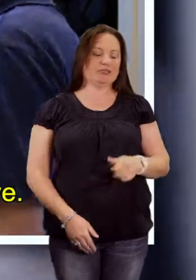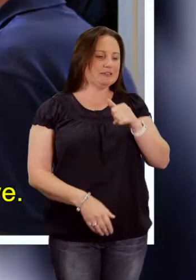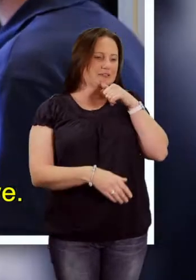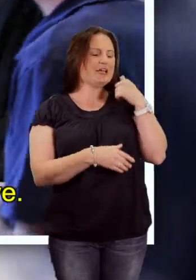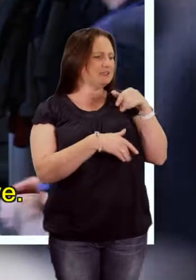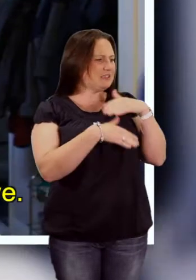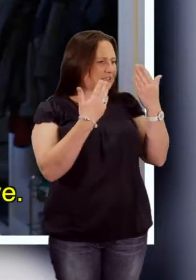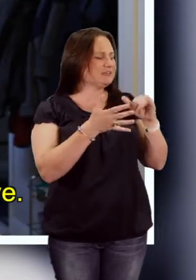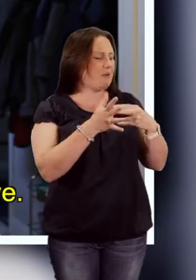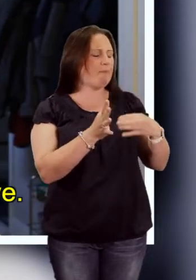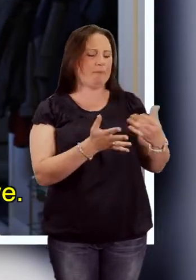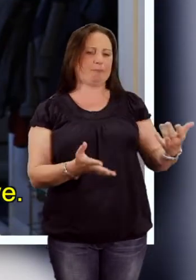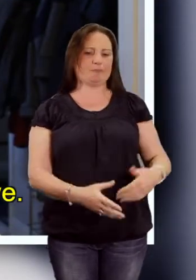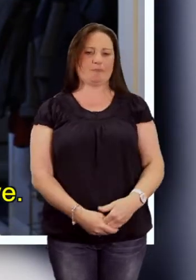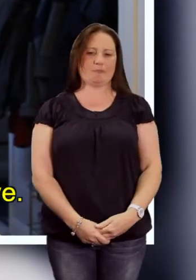nice day Sam love.